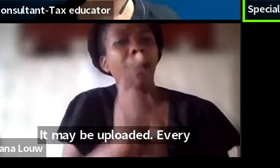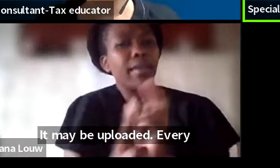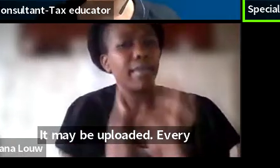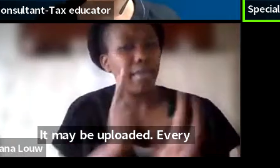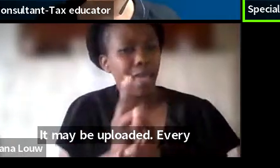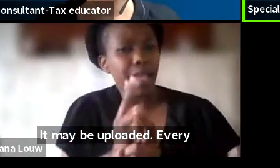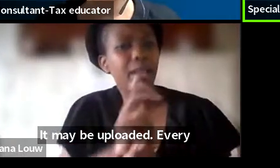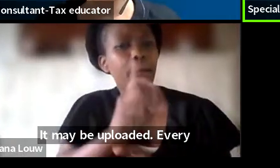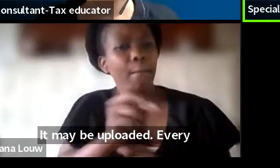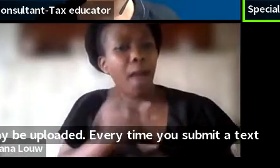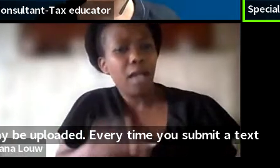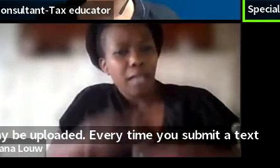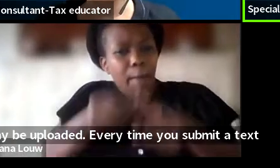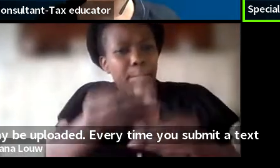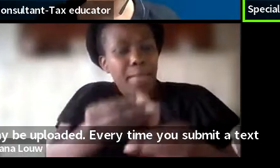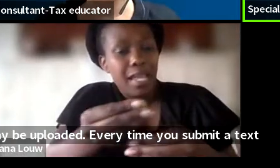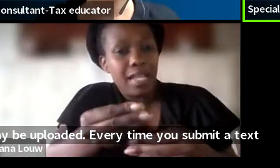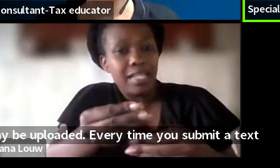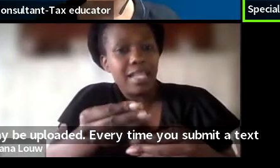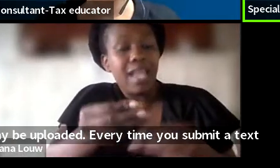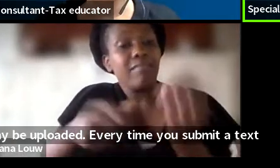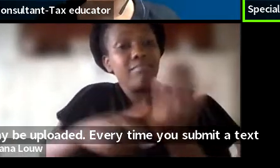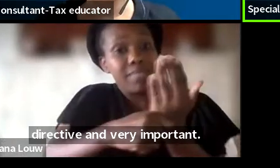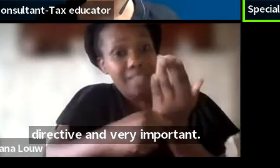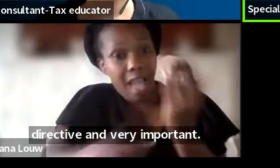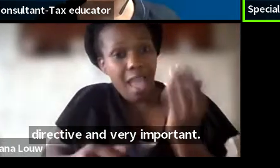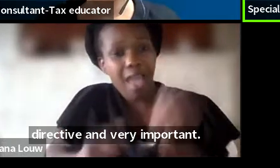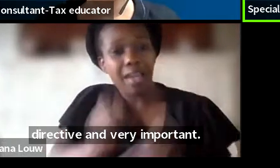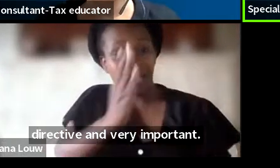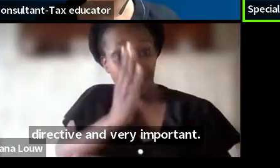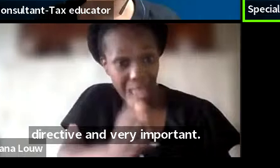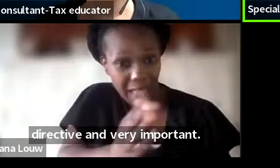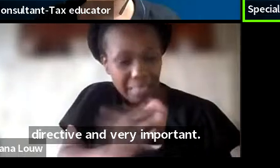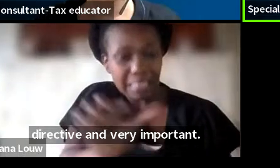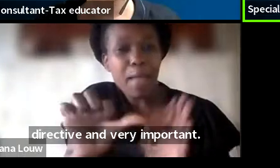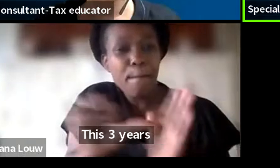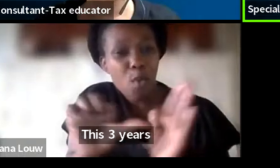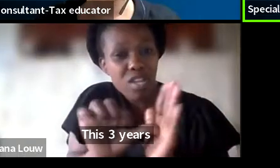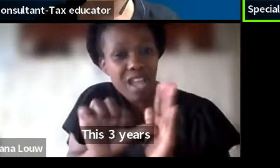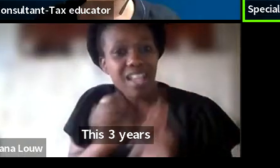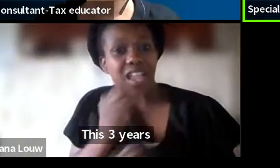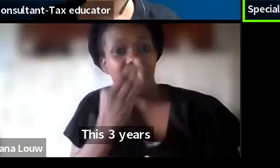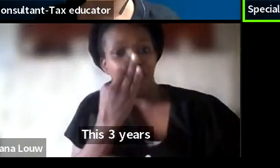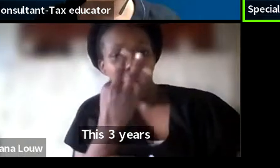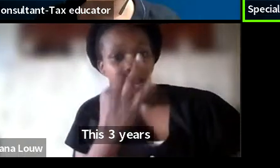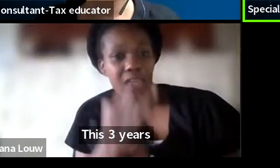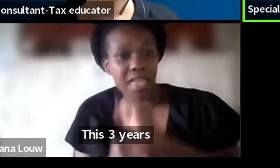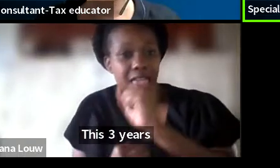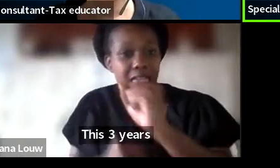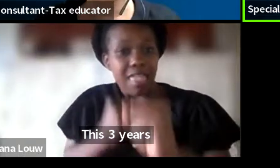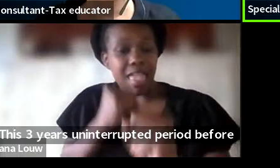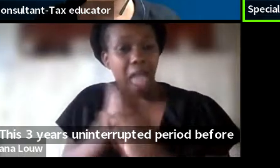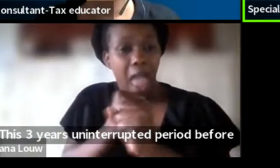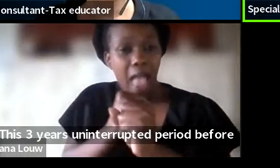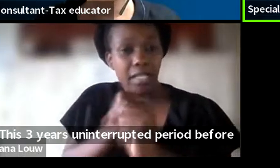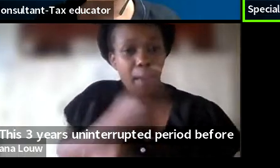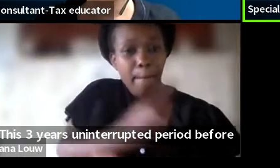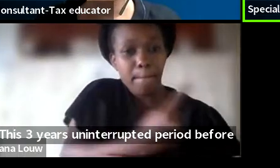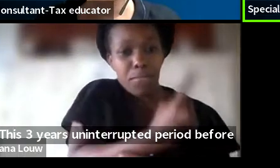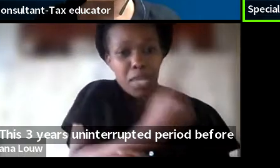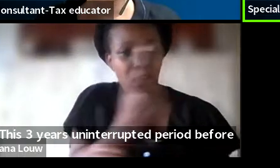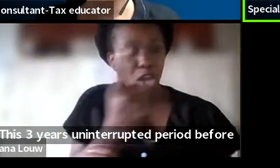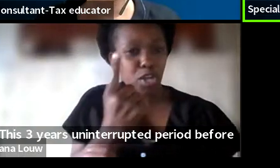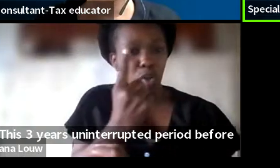And very important, the three years uninterrupted period before you elect to withdraw your